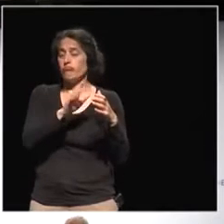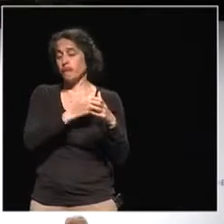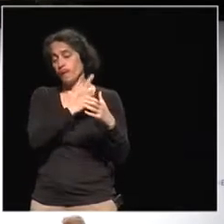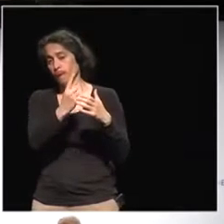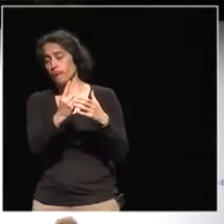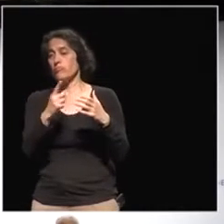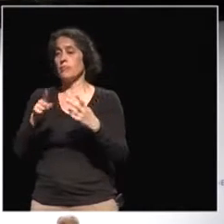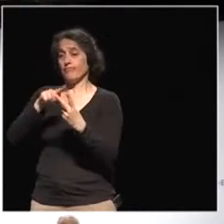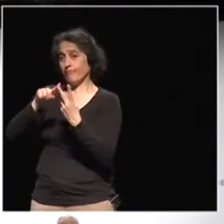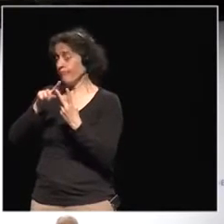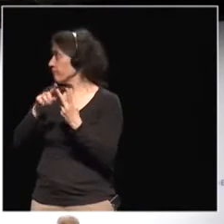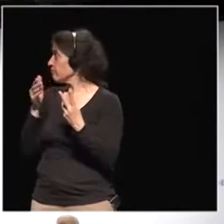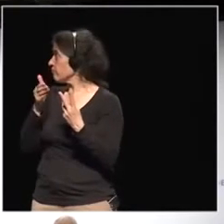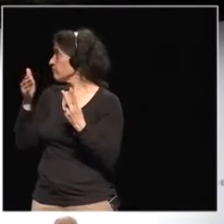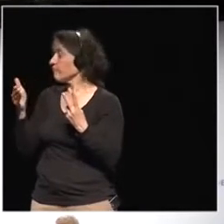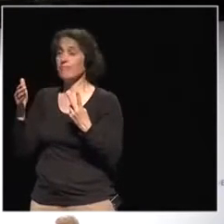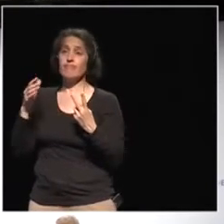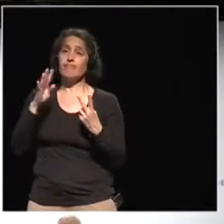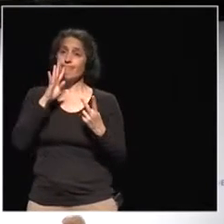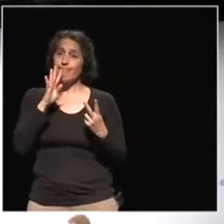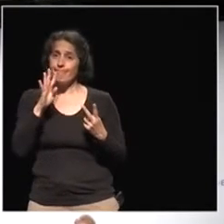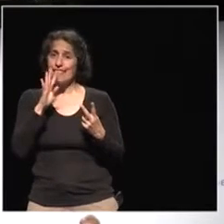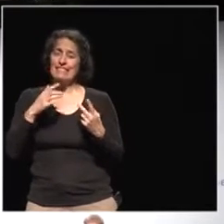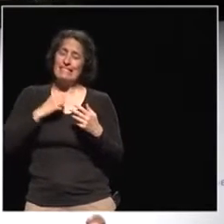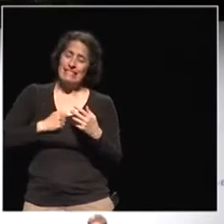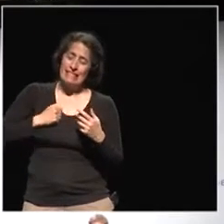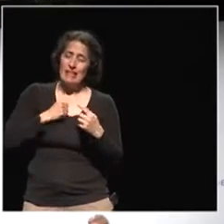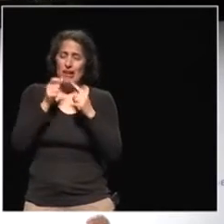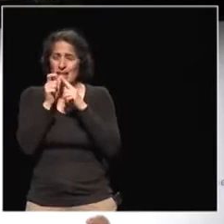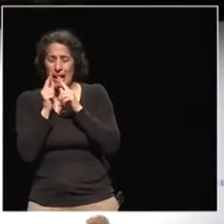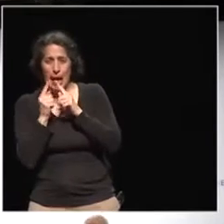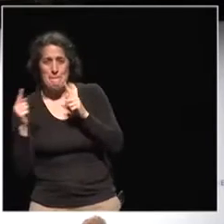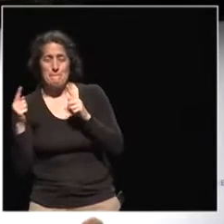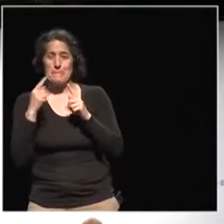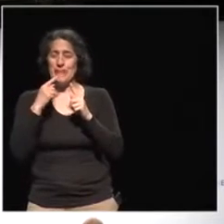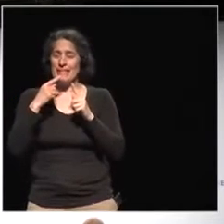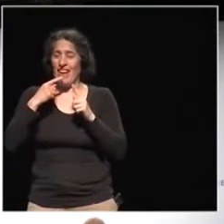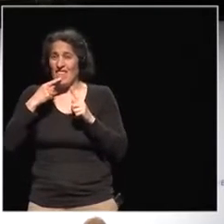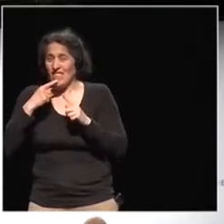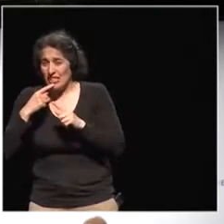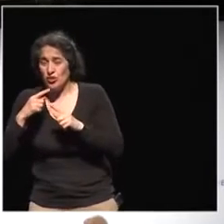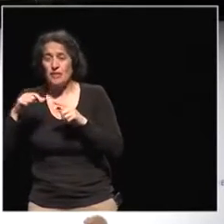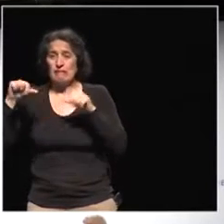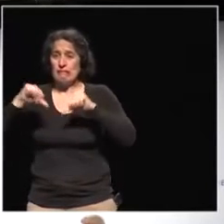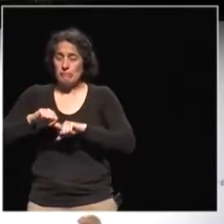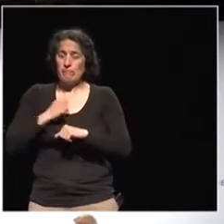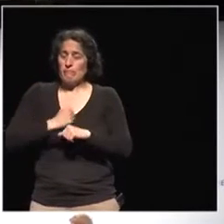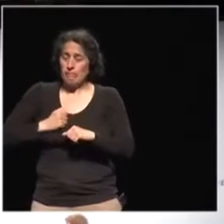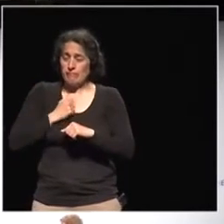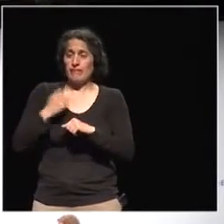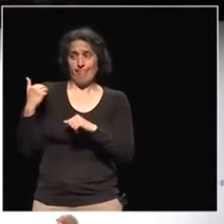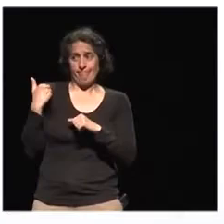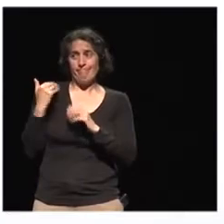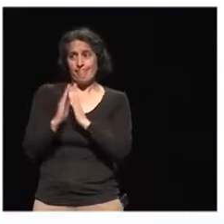Marion Osiello, and please all of you correct me if I pronounce your names not in the correct way, is here